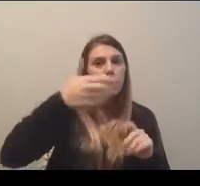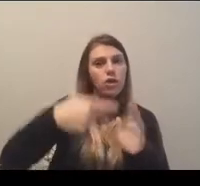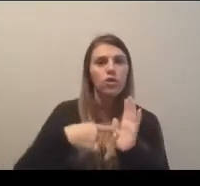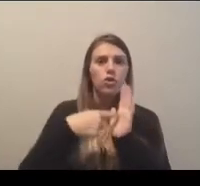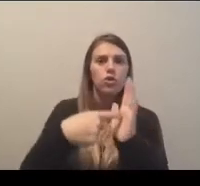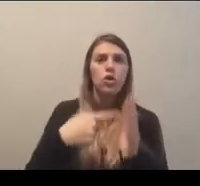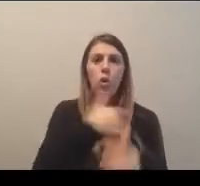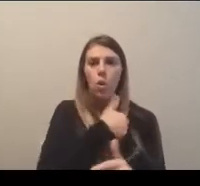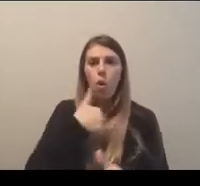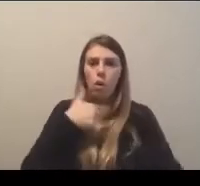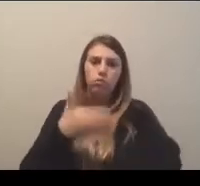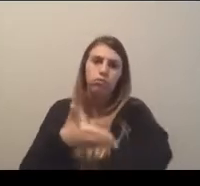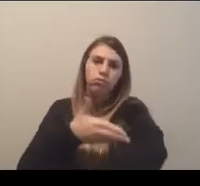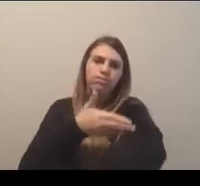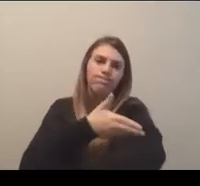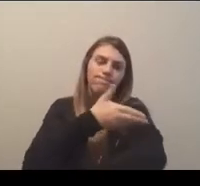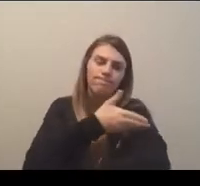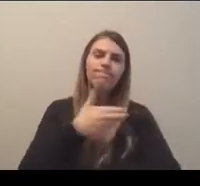that is happening.